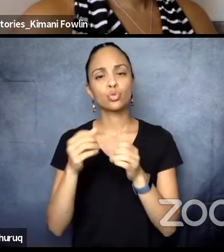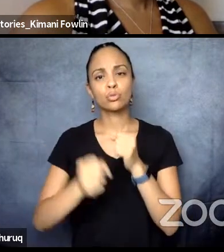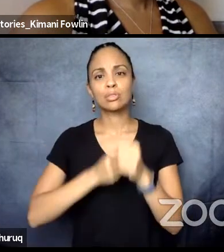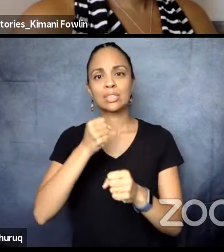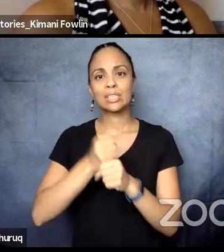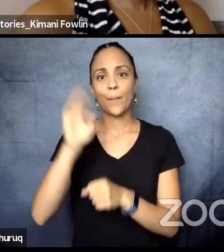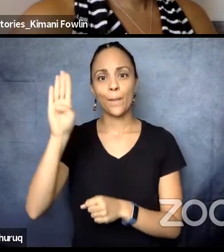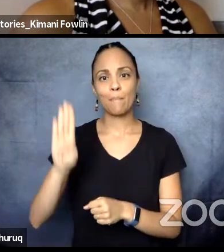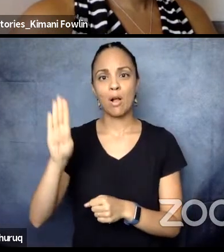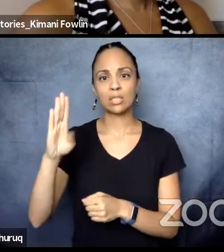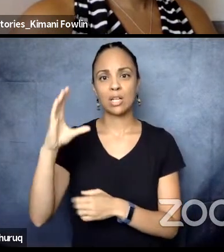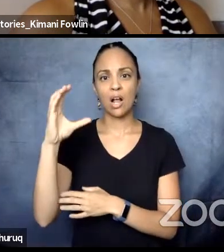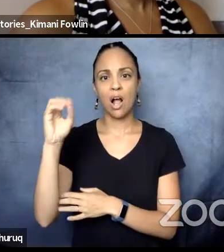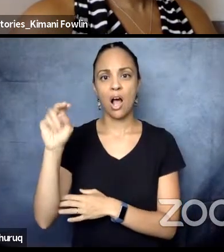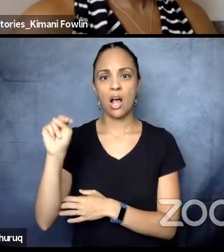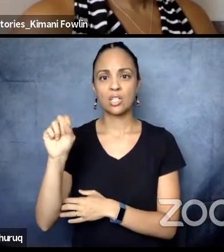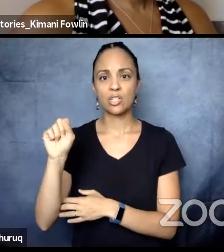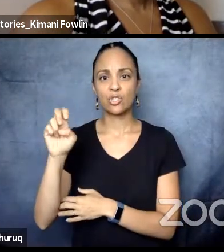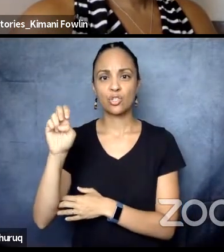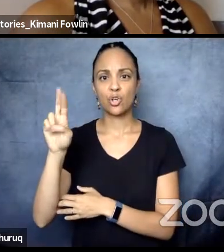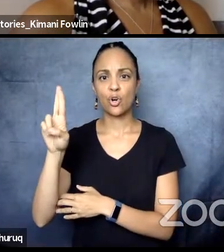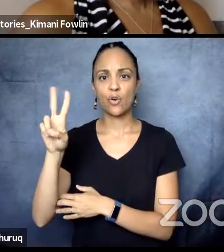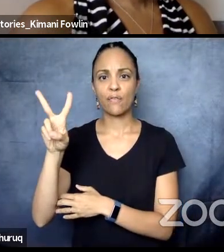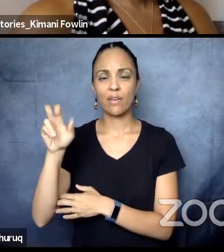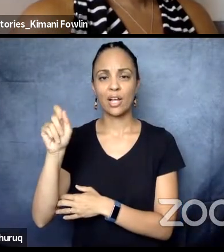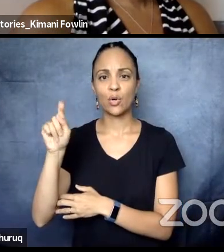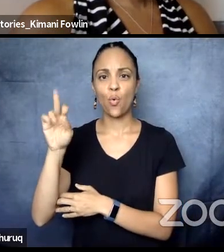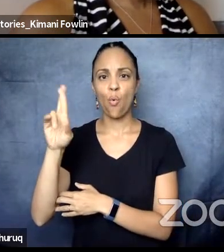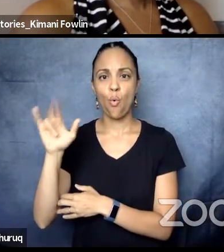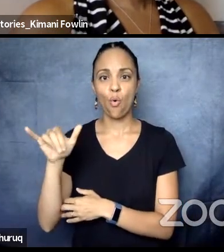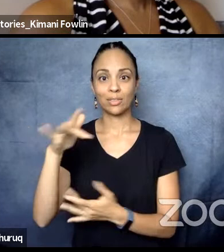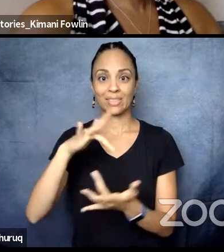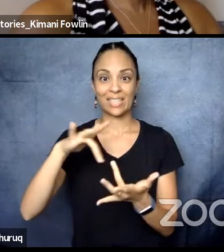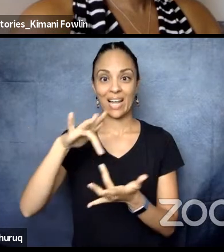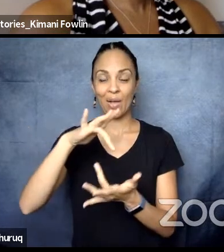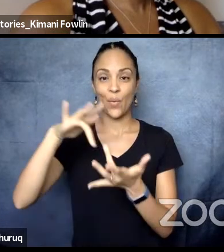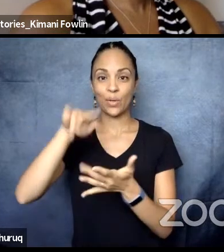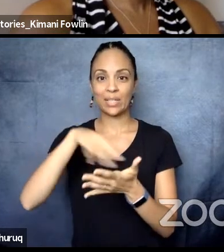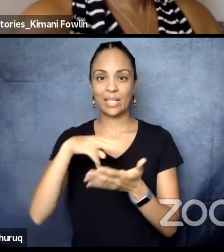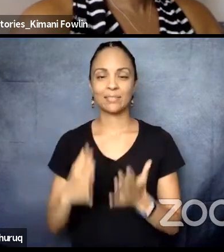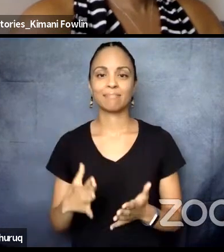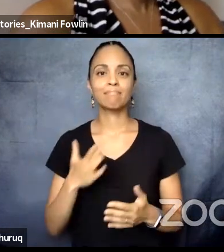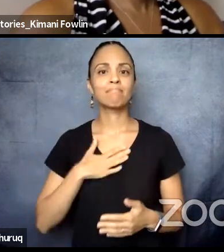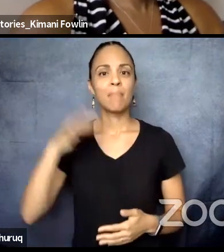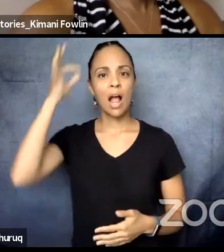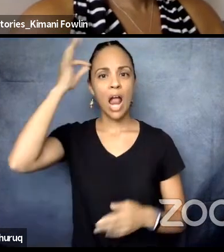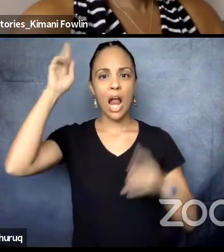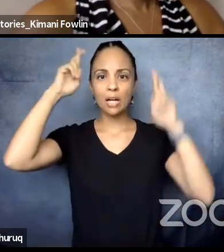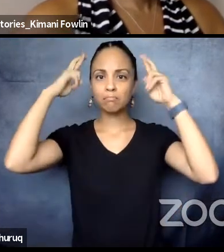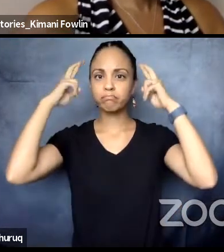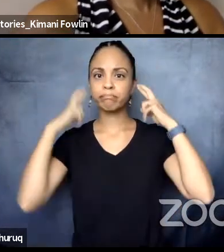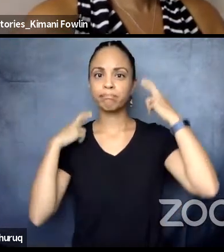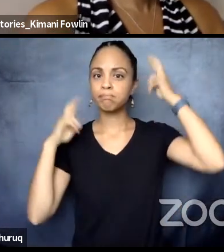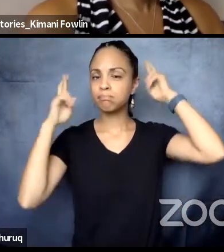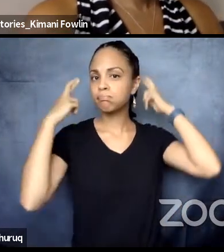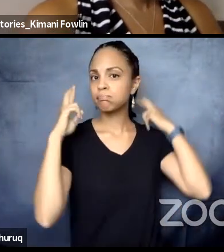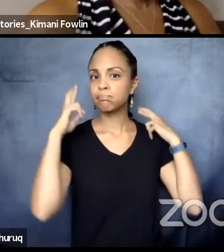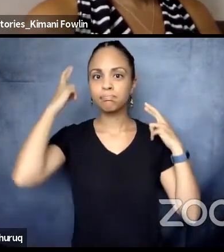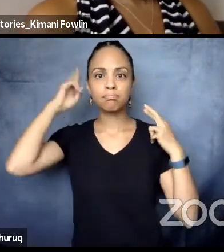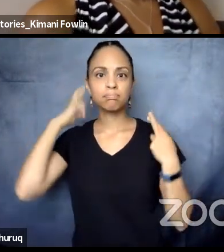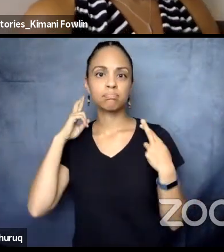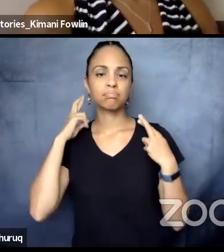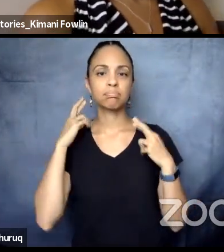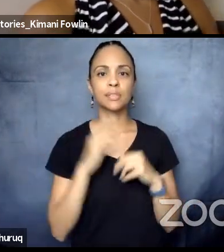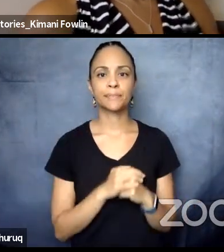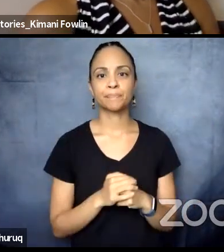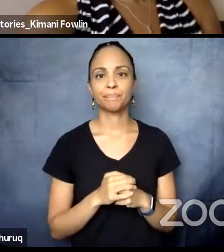have locks that fall to my shoulders and wrapped at my crown. I'm wearing gold earrings with Kauri shells on